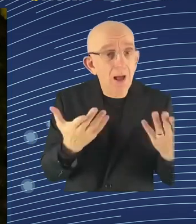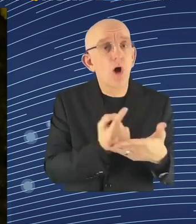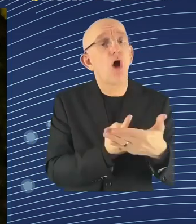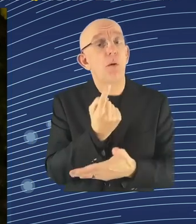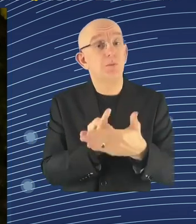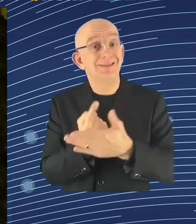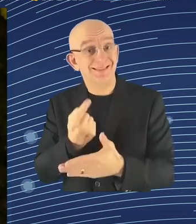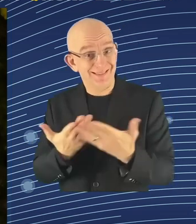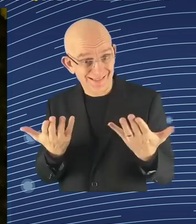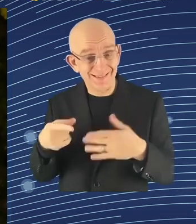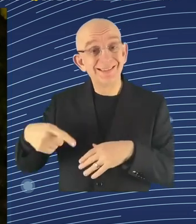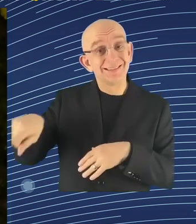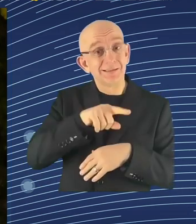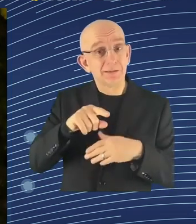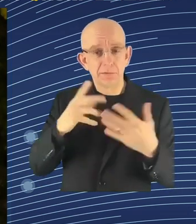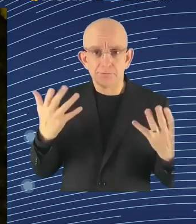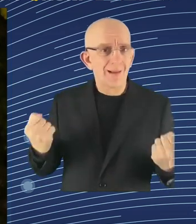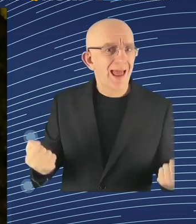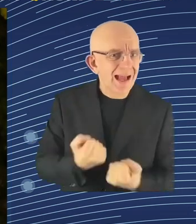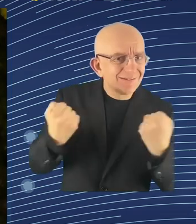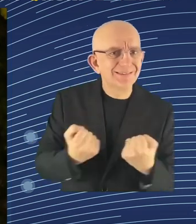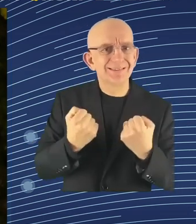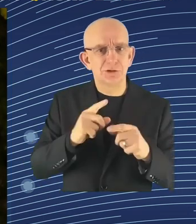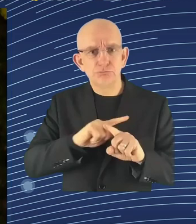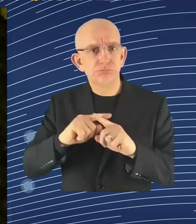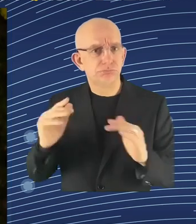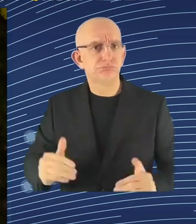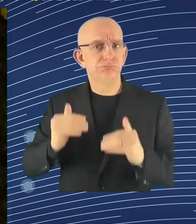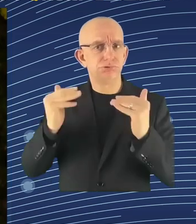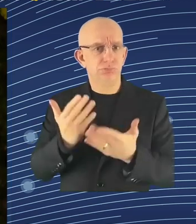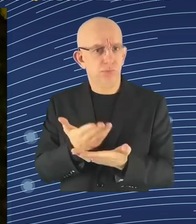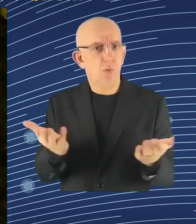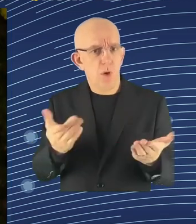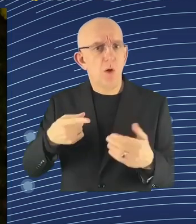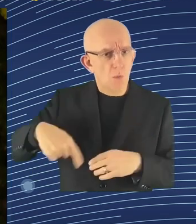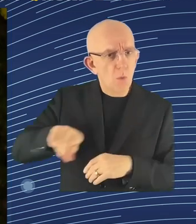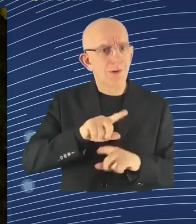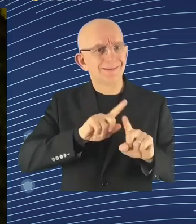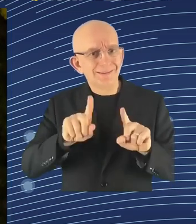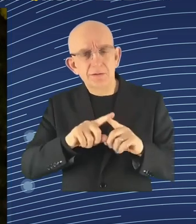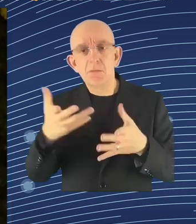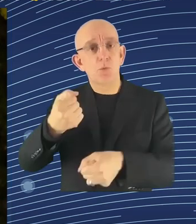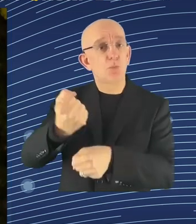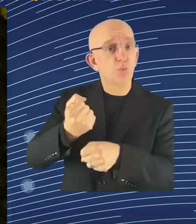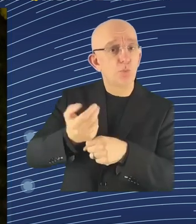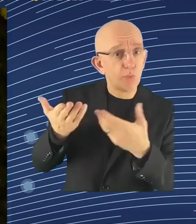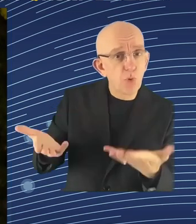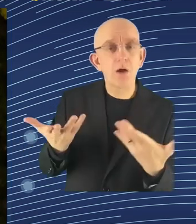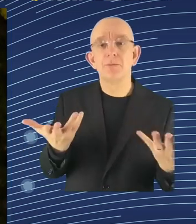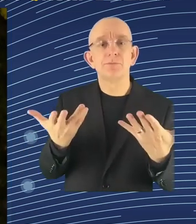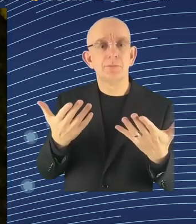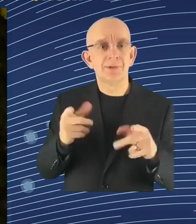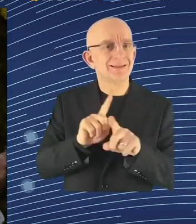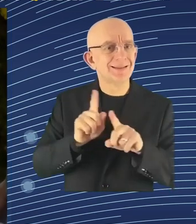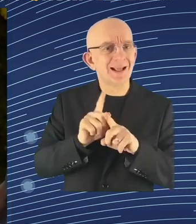We also see them as an opportunity to address labor shortages. So yes, there are these opportunities but there are also